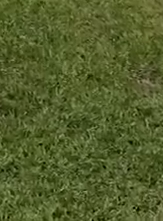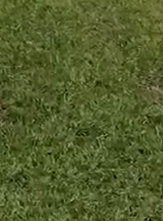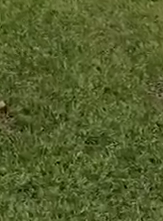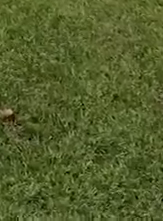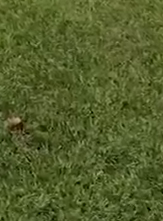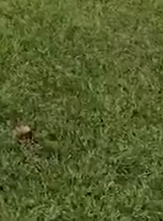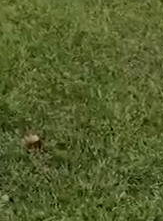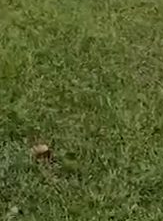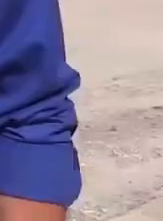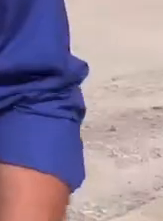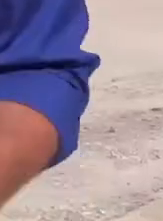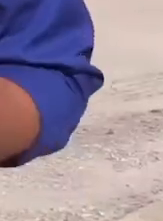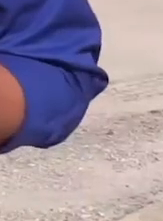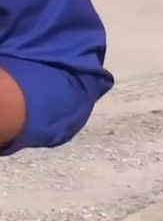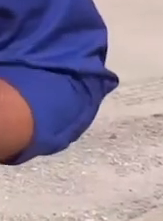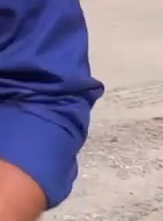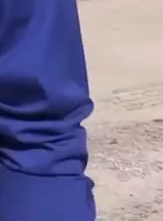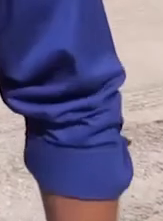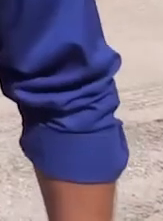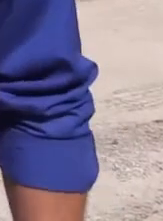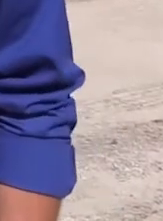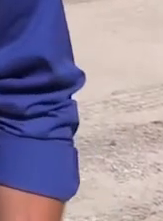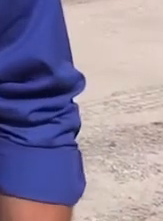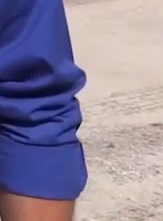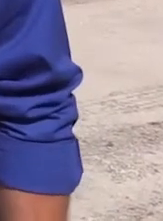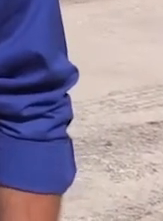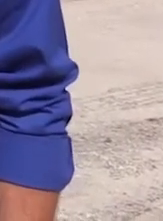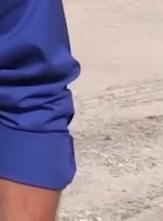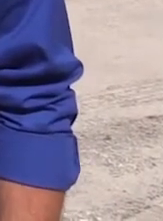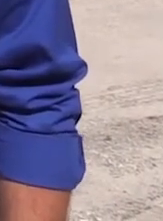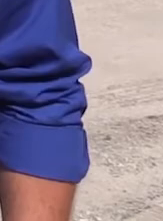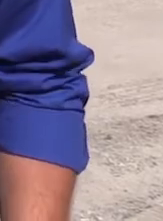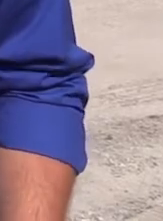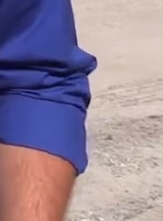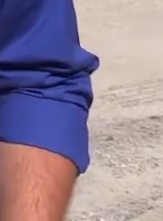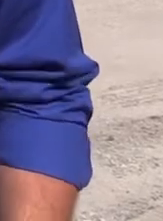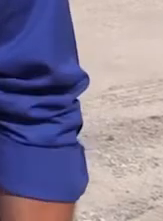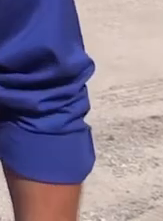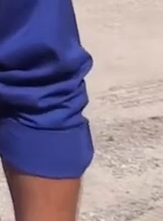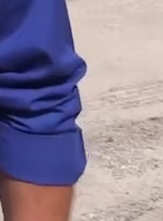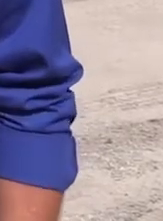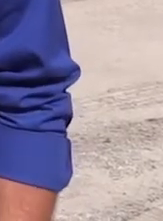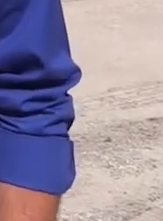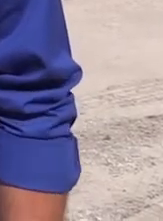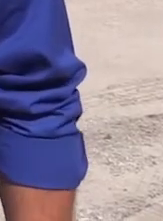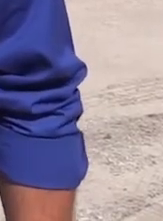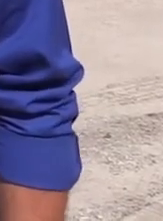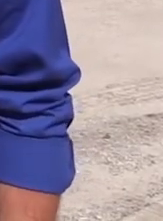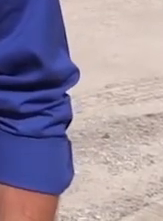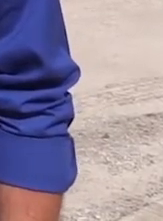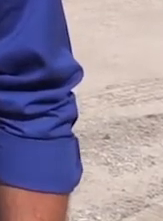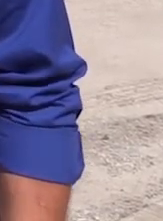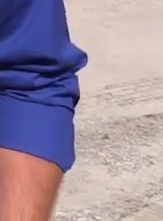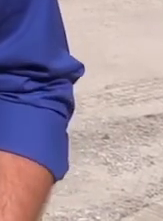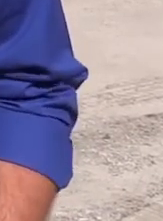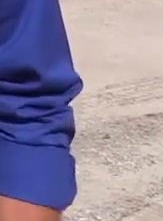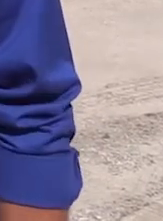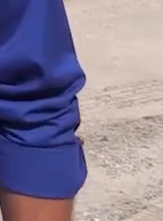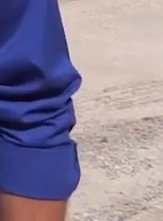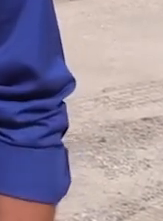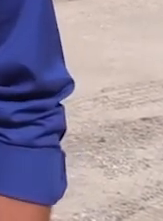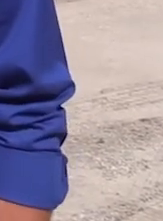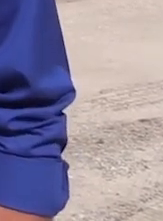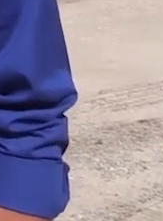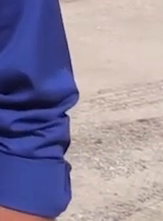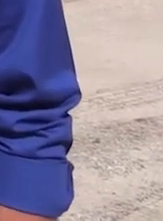Welcome to the City of Palm Coast. I'm Matt Mansell, the Director of Public Works. Our department provides a full-service operation, and I'm here to